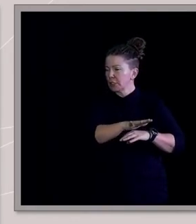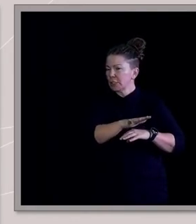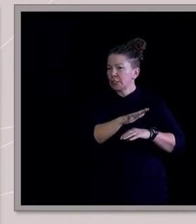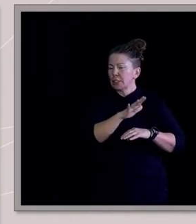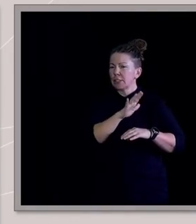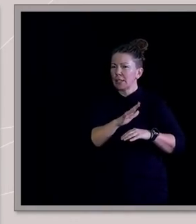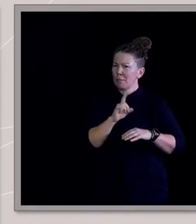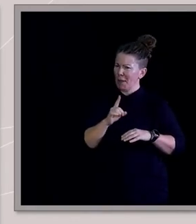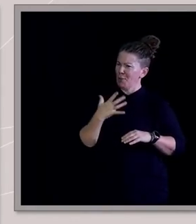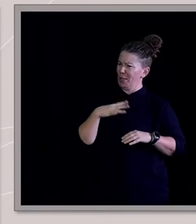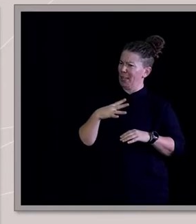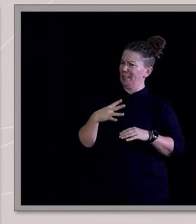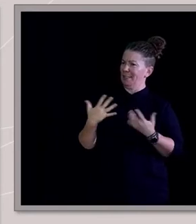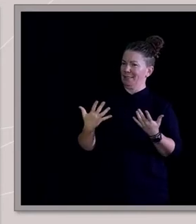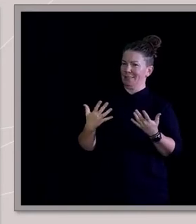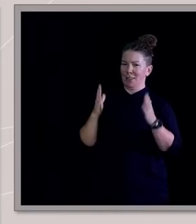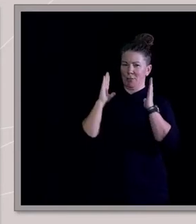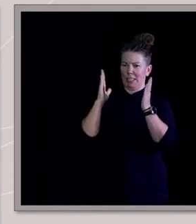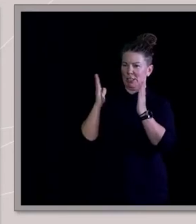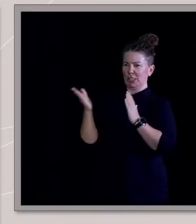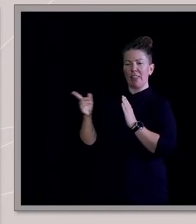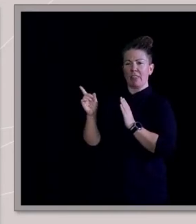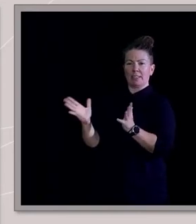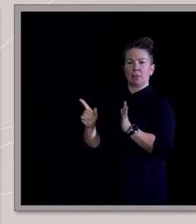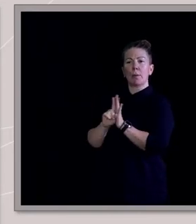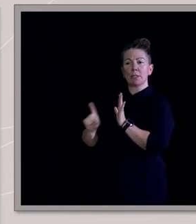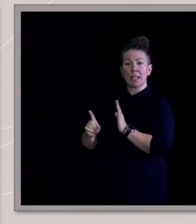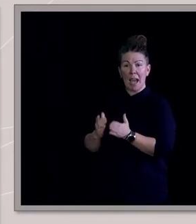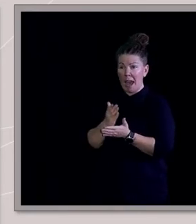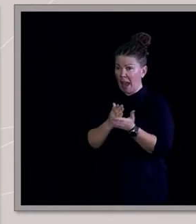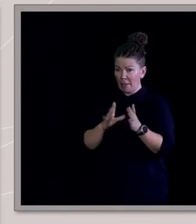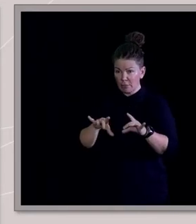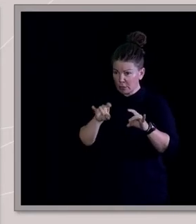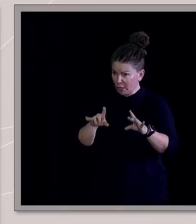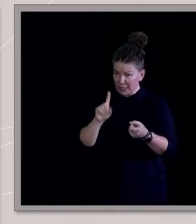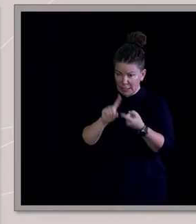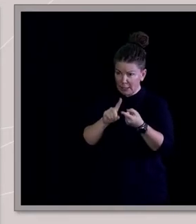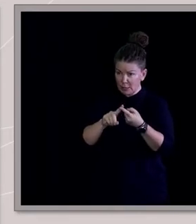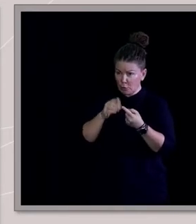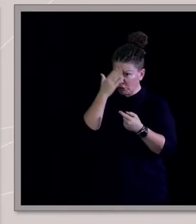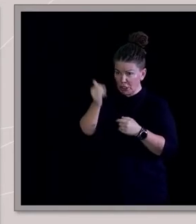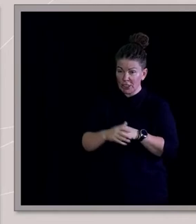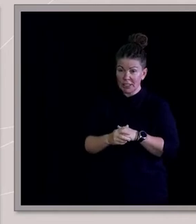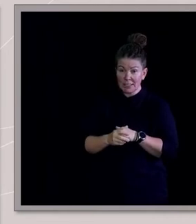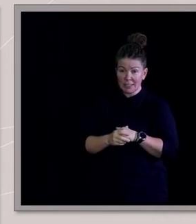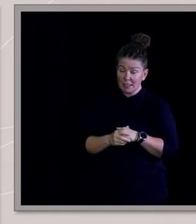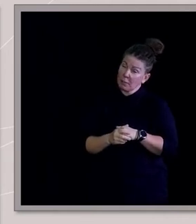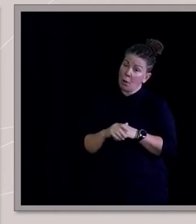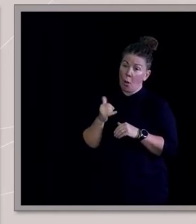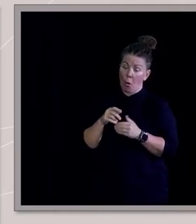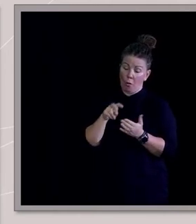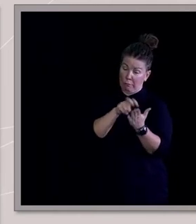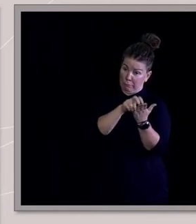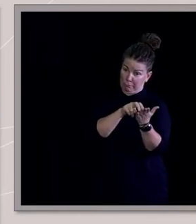some religious people in our democratic system. That's representation. Half of Australians are still Christians, or they say they are at the census, at least.